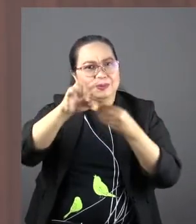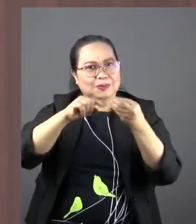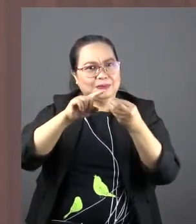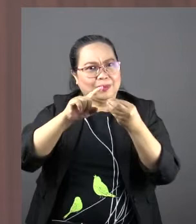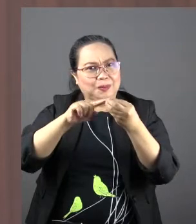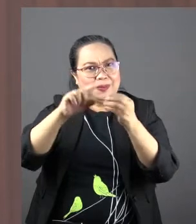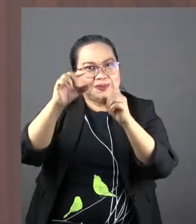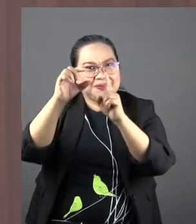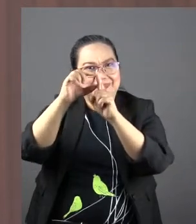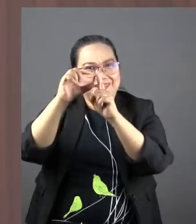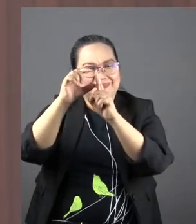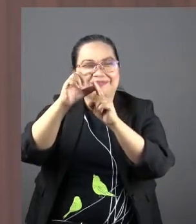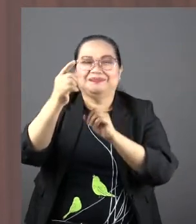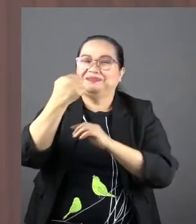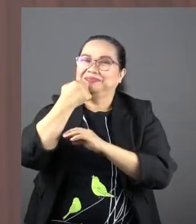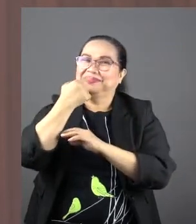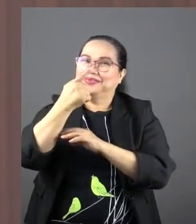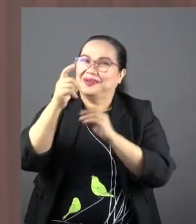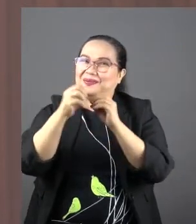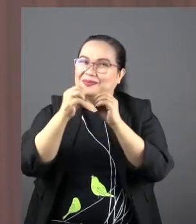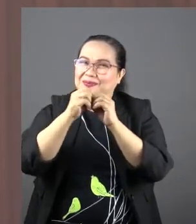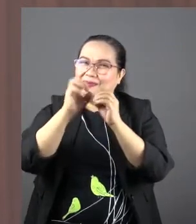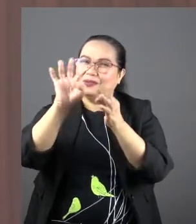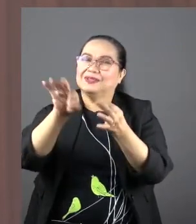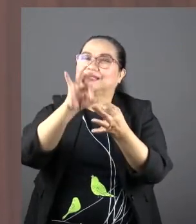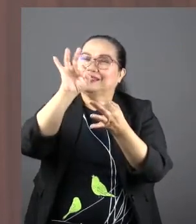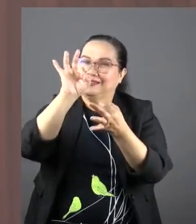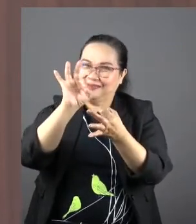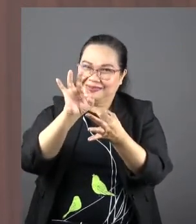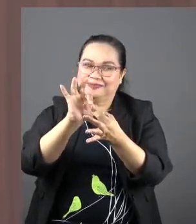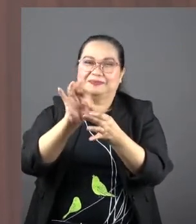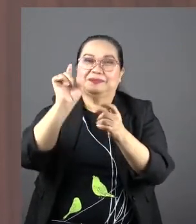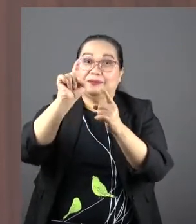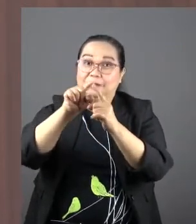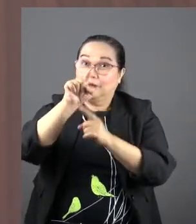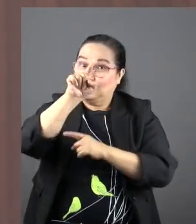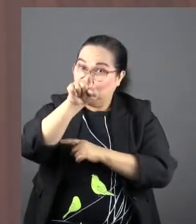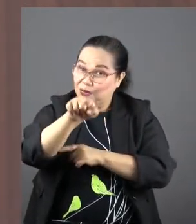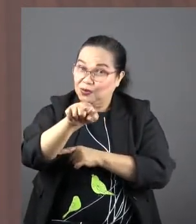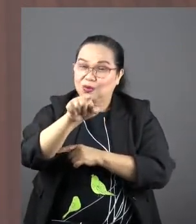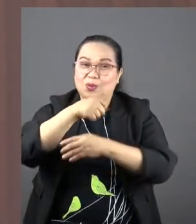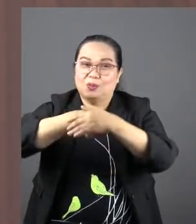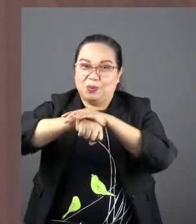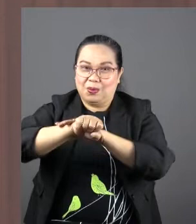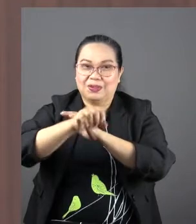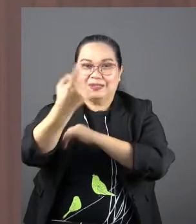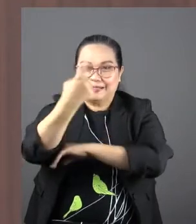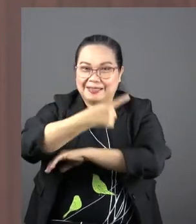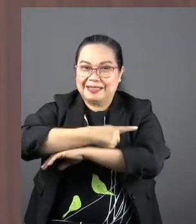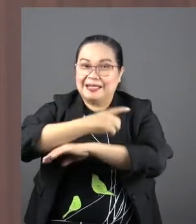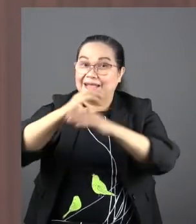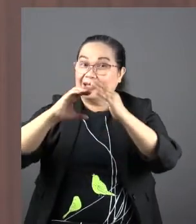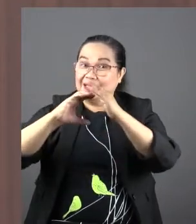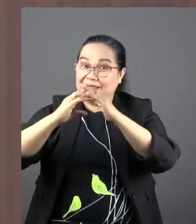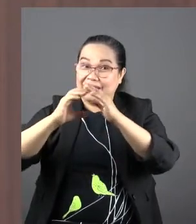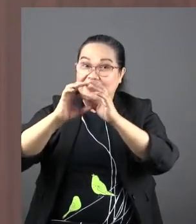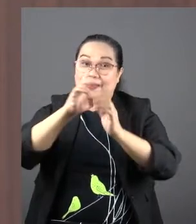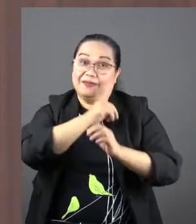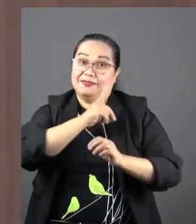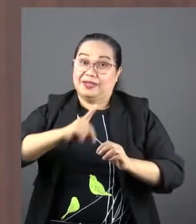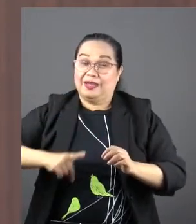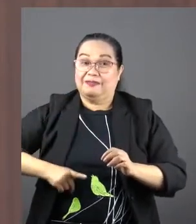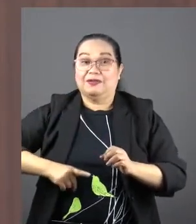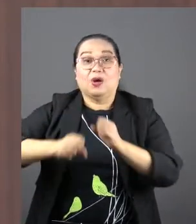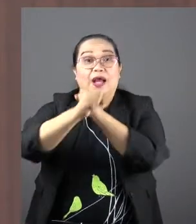I am sure they said it more or less exactly the same. Unto you is born this day in the city of David a